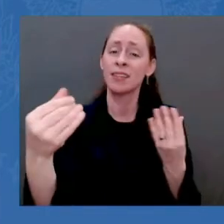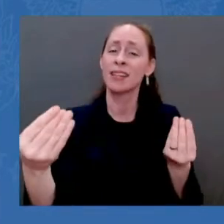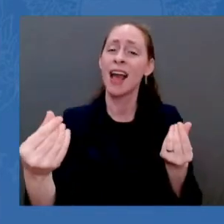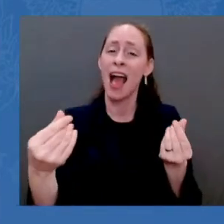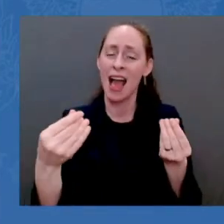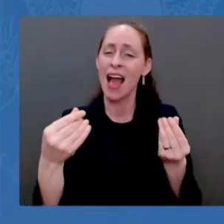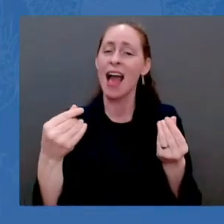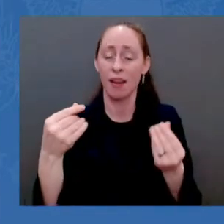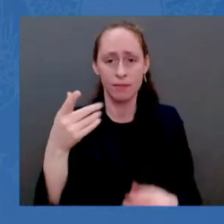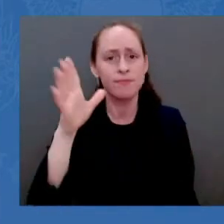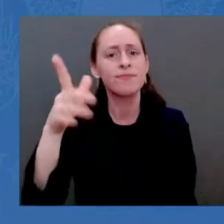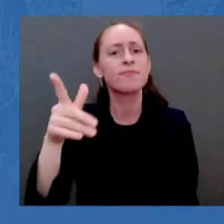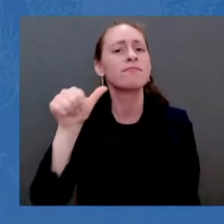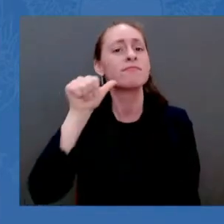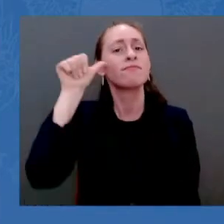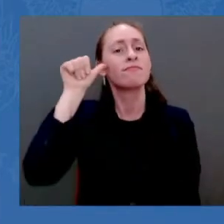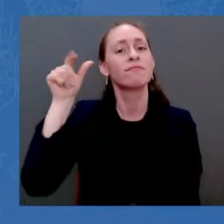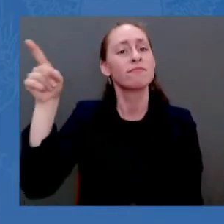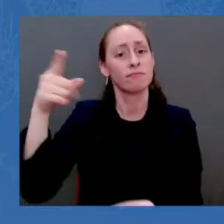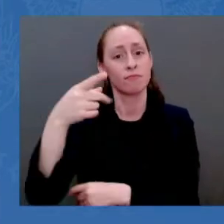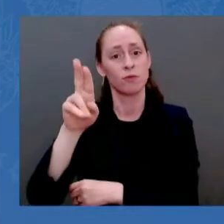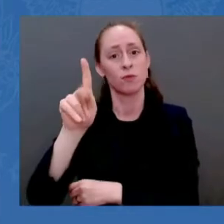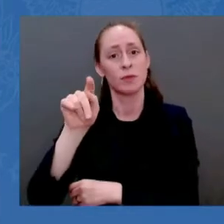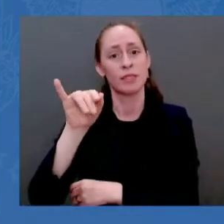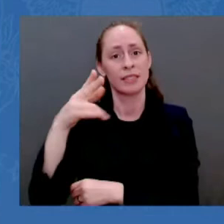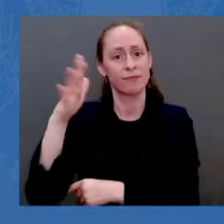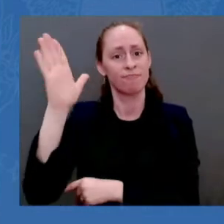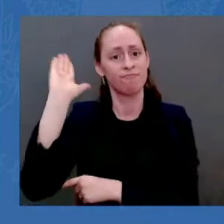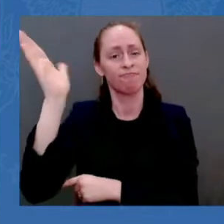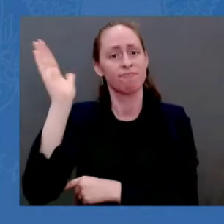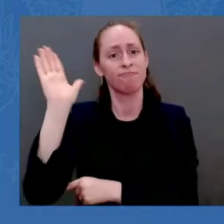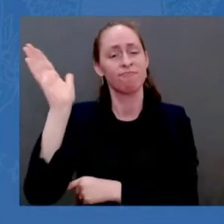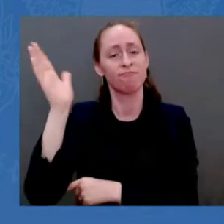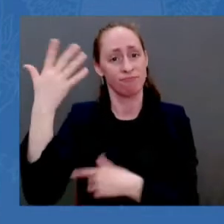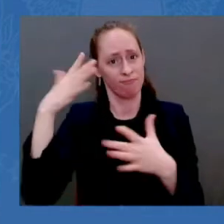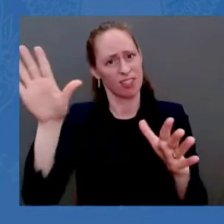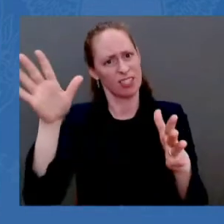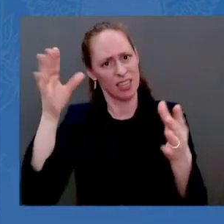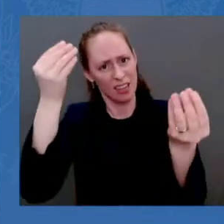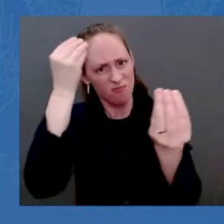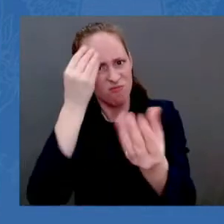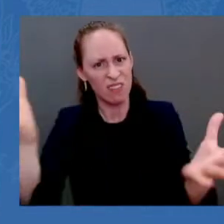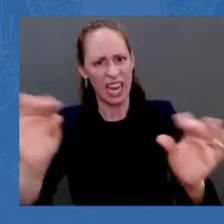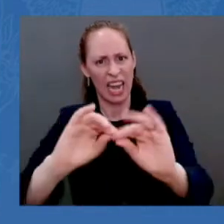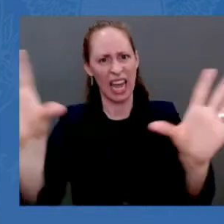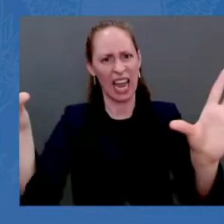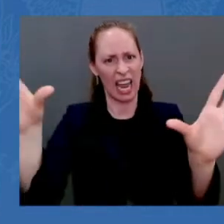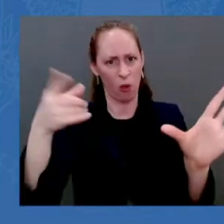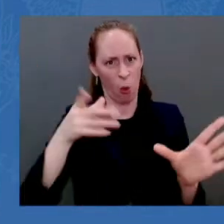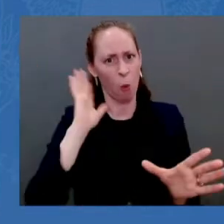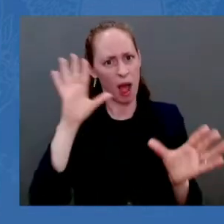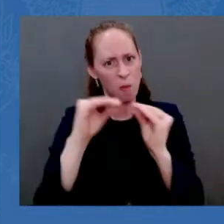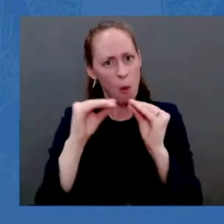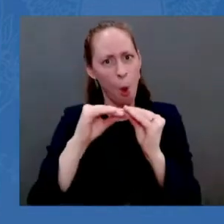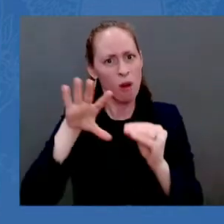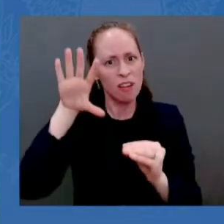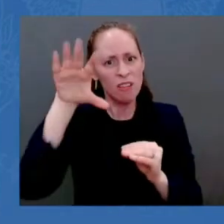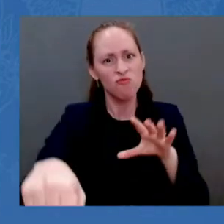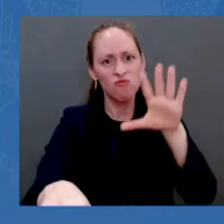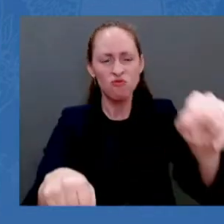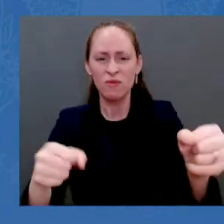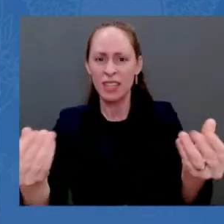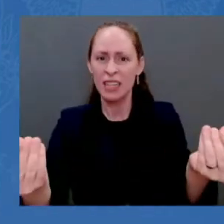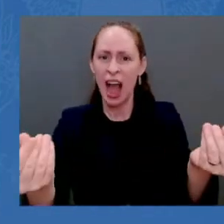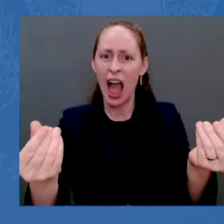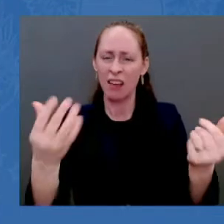much further. This is the beginning of a Russian invasion of Ukraine, as he indicated and asked permission to be able to do from his